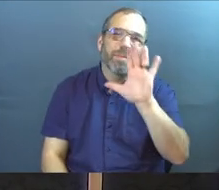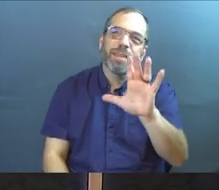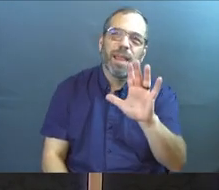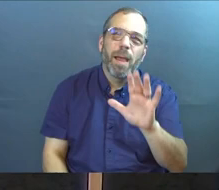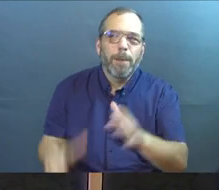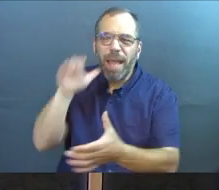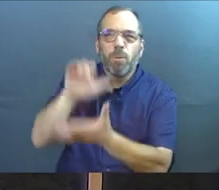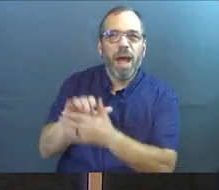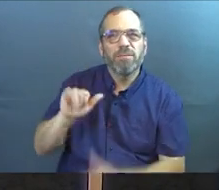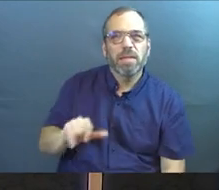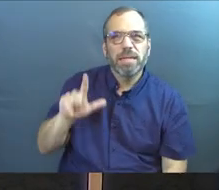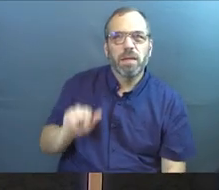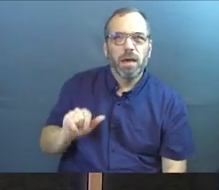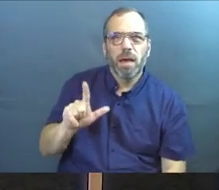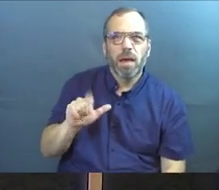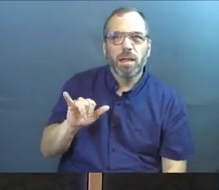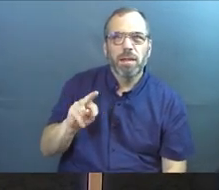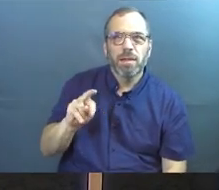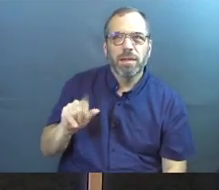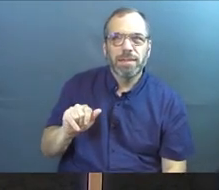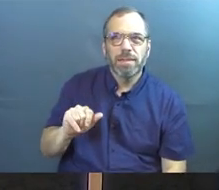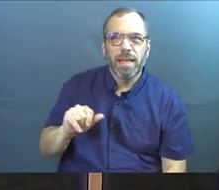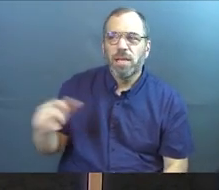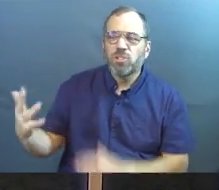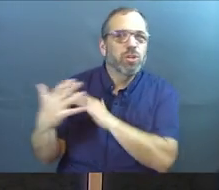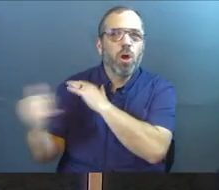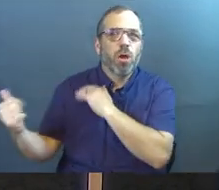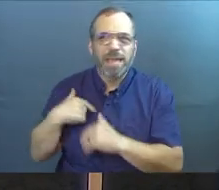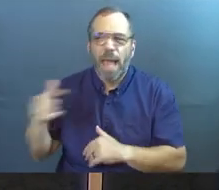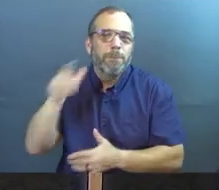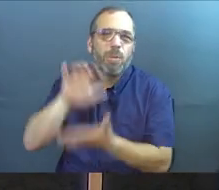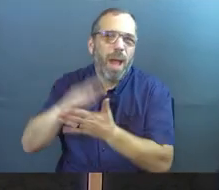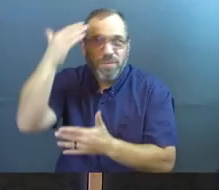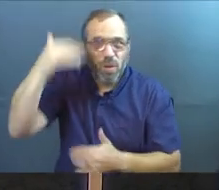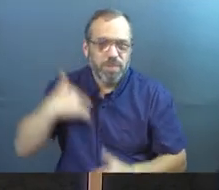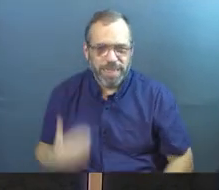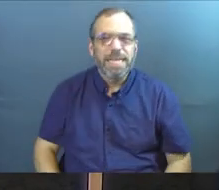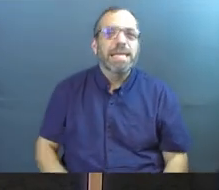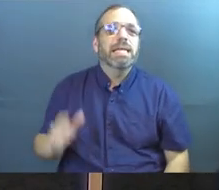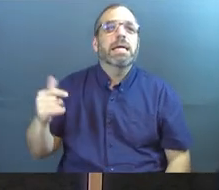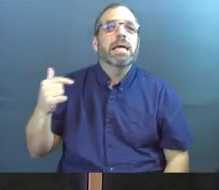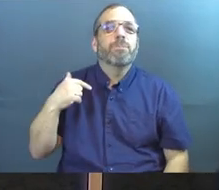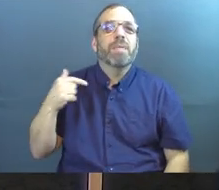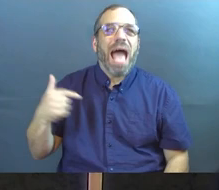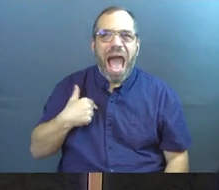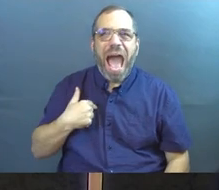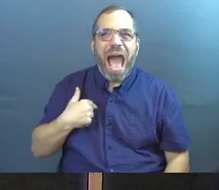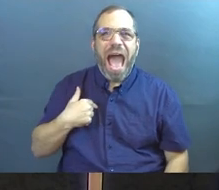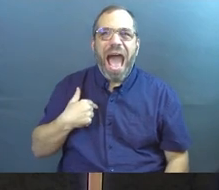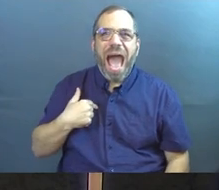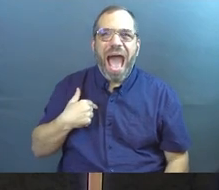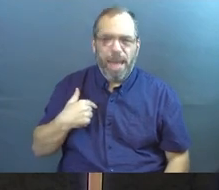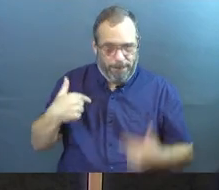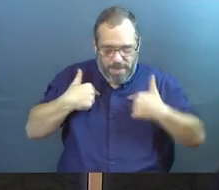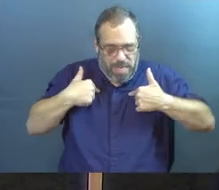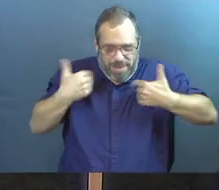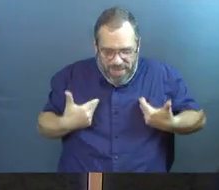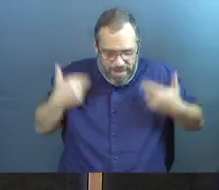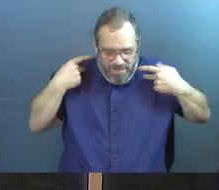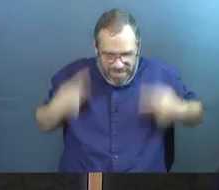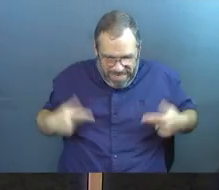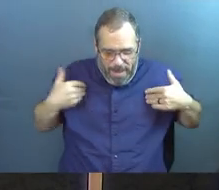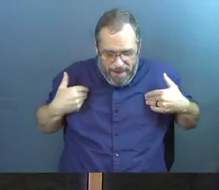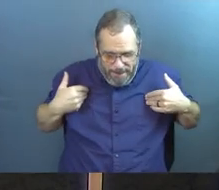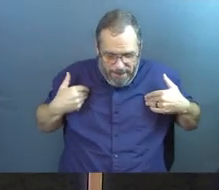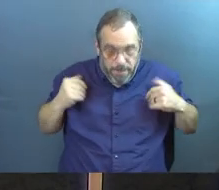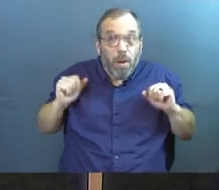Linda does this thing with me sometimes where she'll call because she knows this about me. And she knows that I can't change who I am physically,